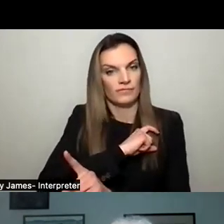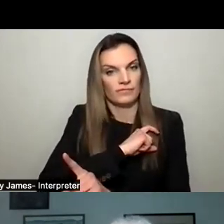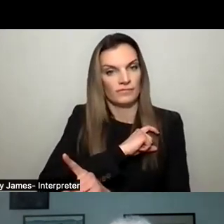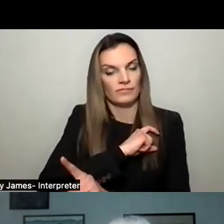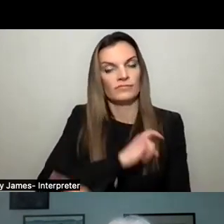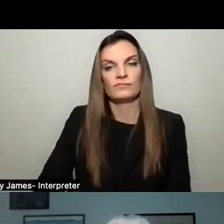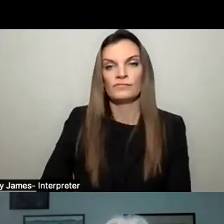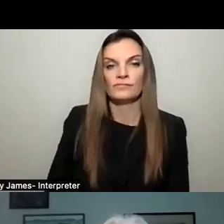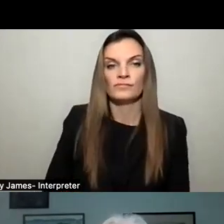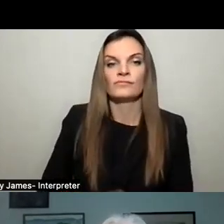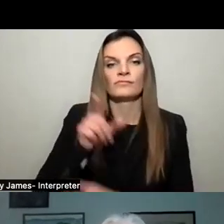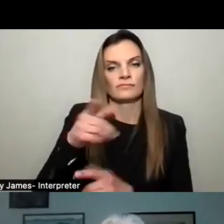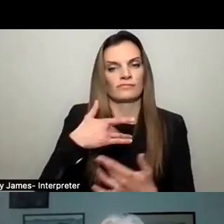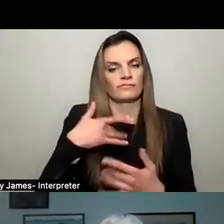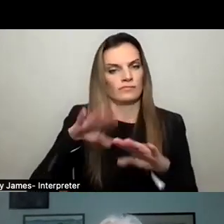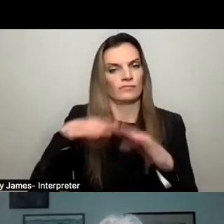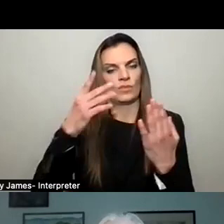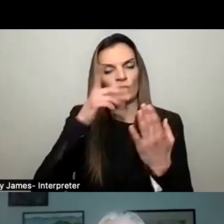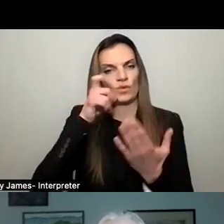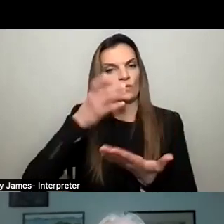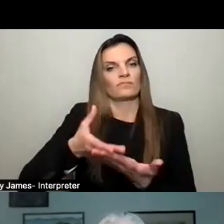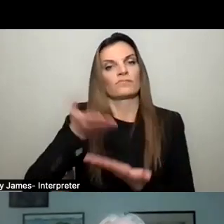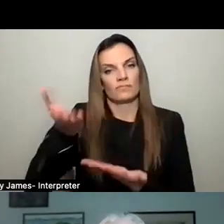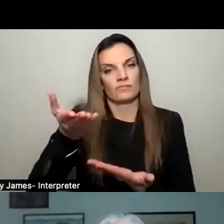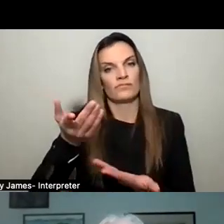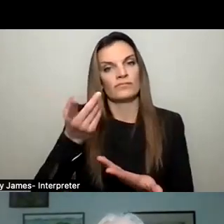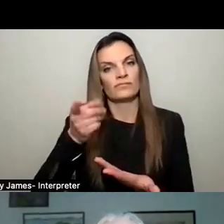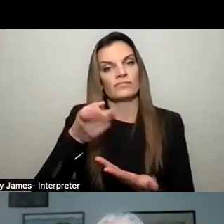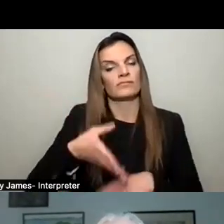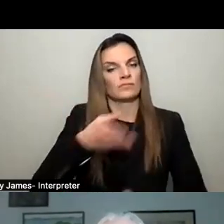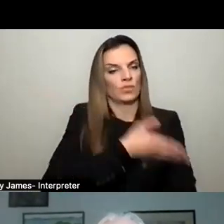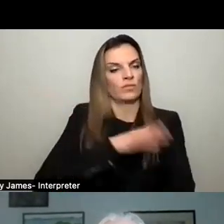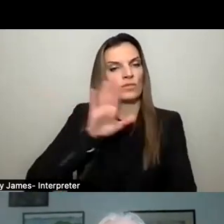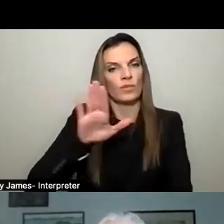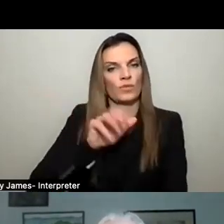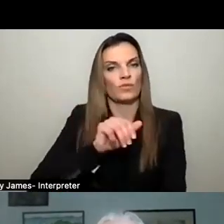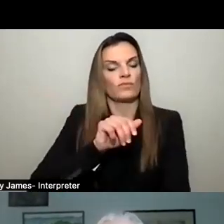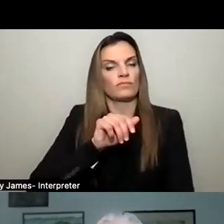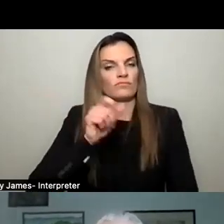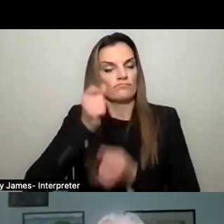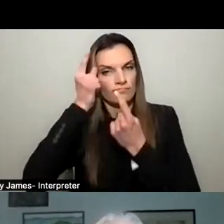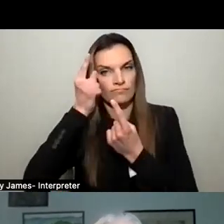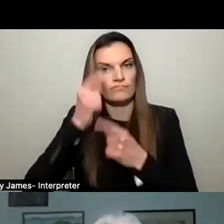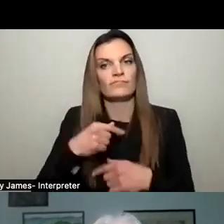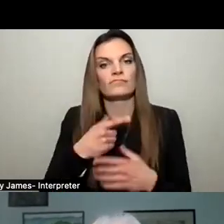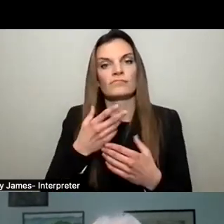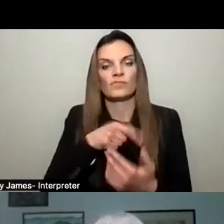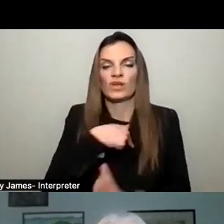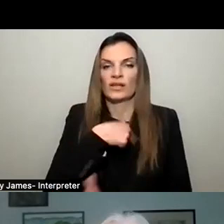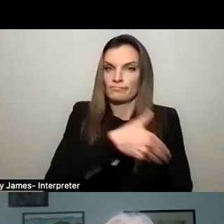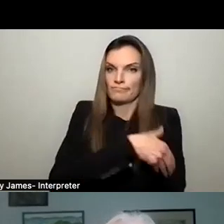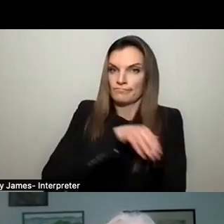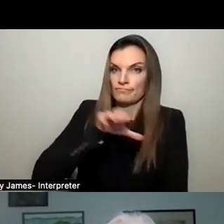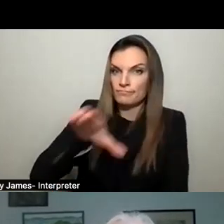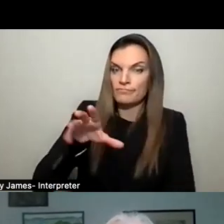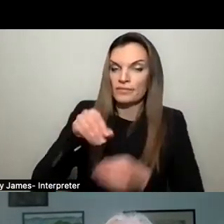those things. We're going to want to make sure we improve their morale, that they understand that as a community, we're giving them all of the ability, all of the, uh,